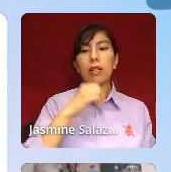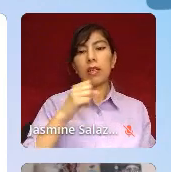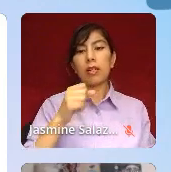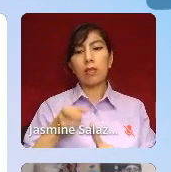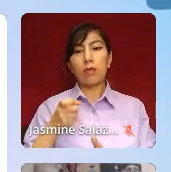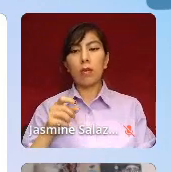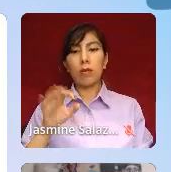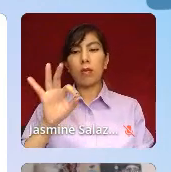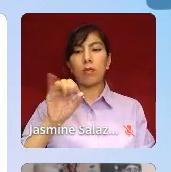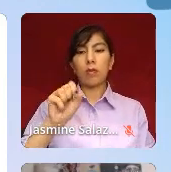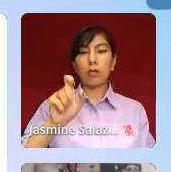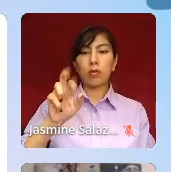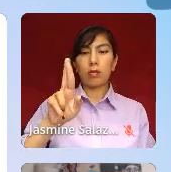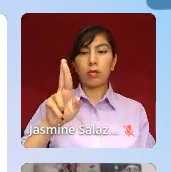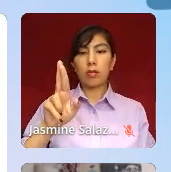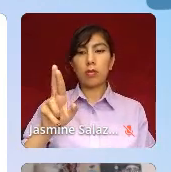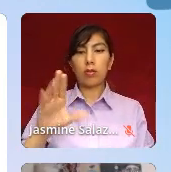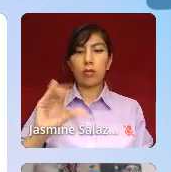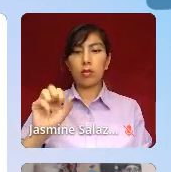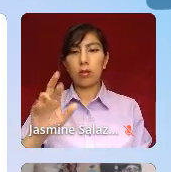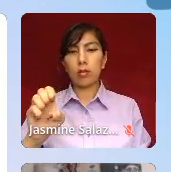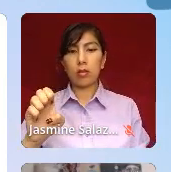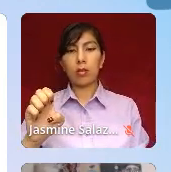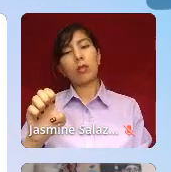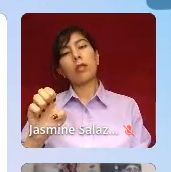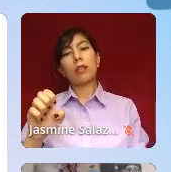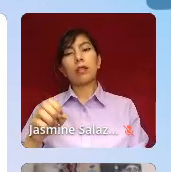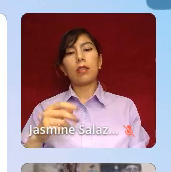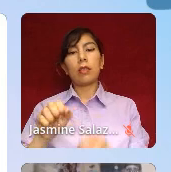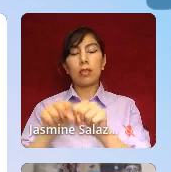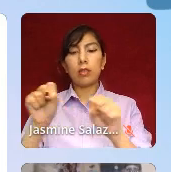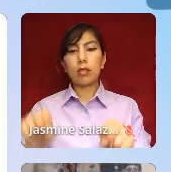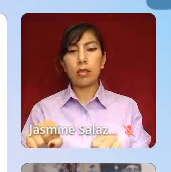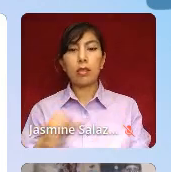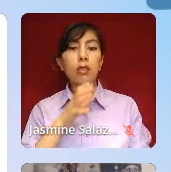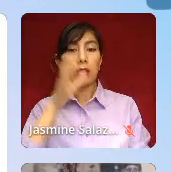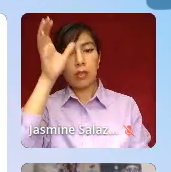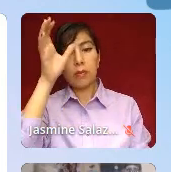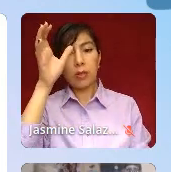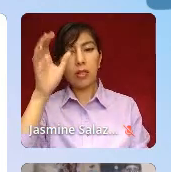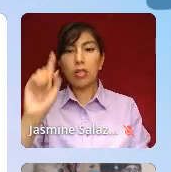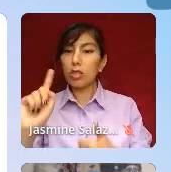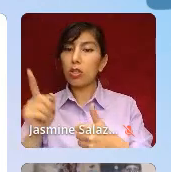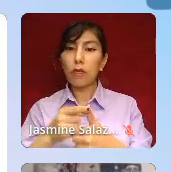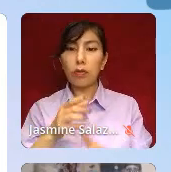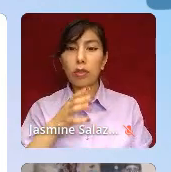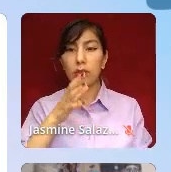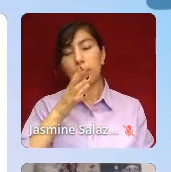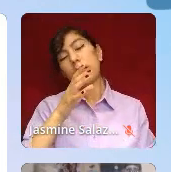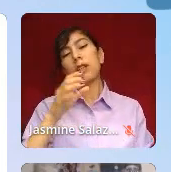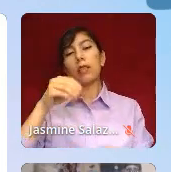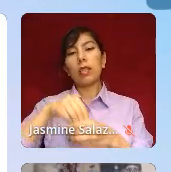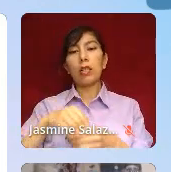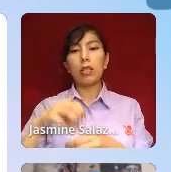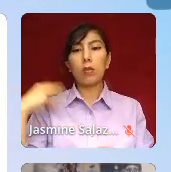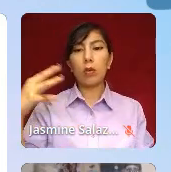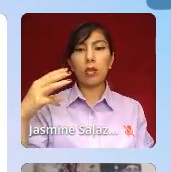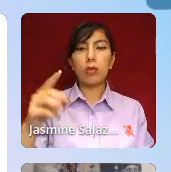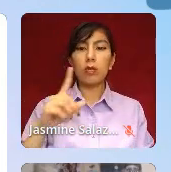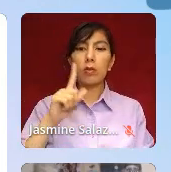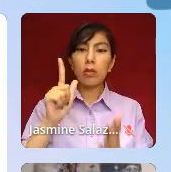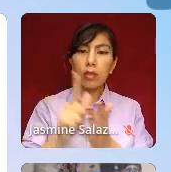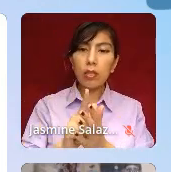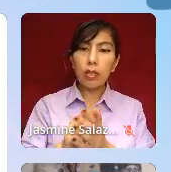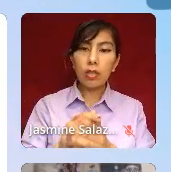She's a parent who was affected by child welfare system. And she's the first parent in Washington to legally enforce and